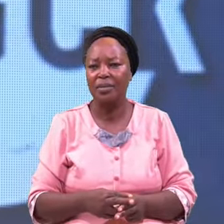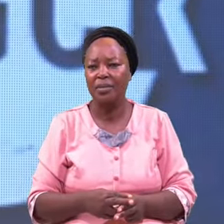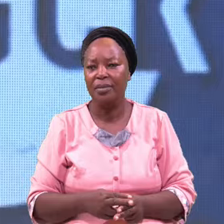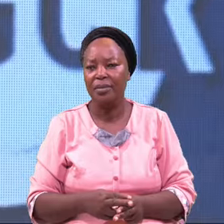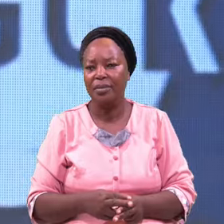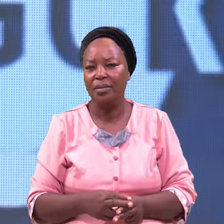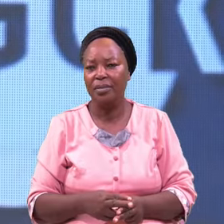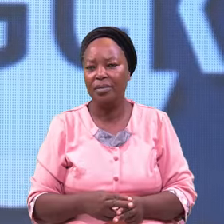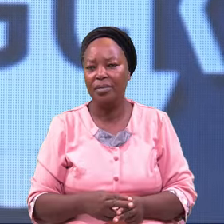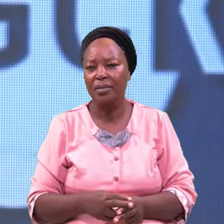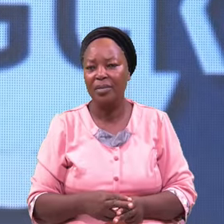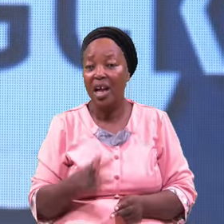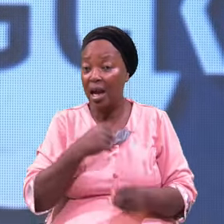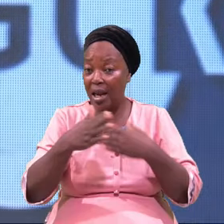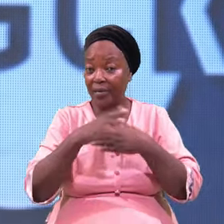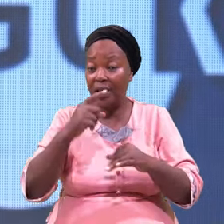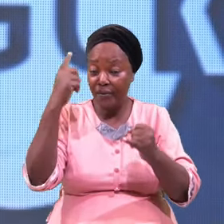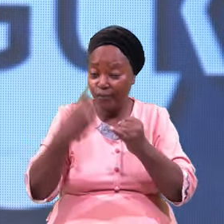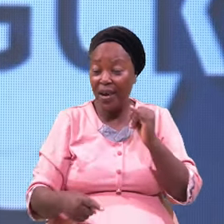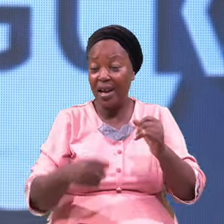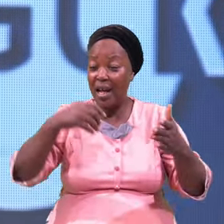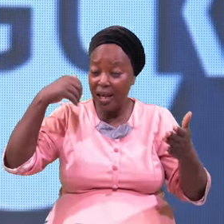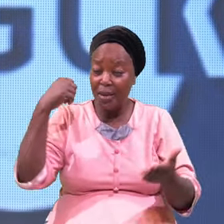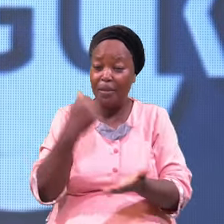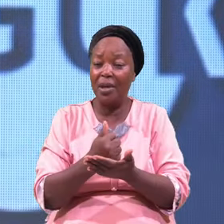And After The Final Amen